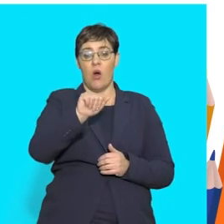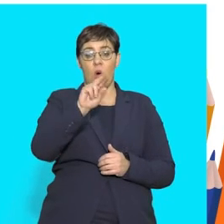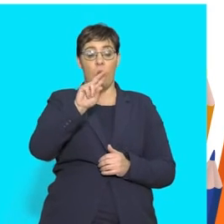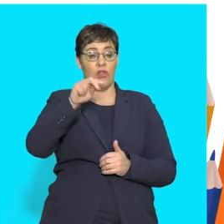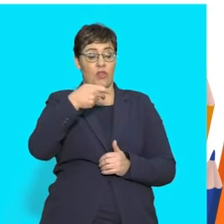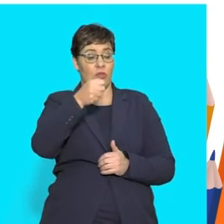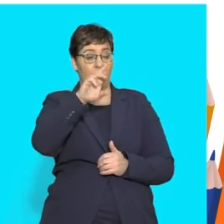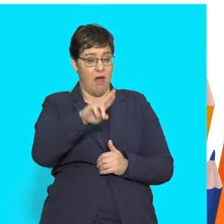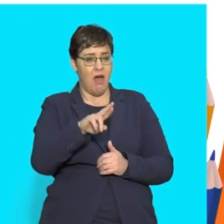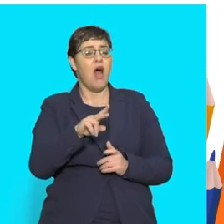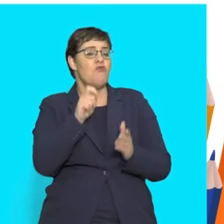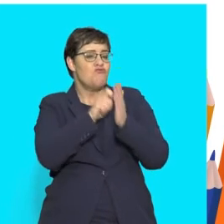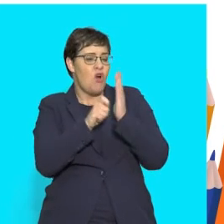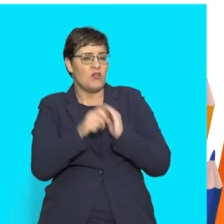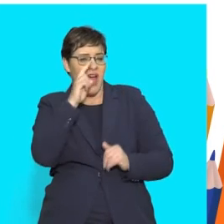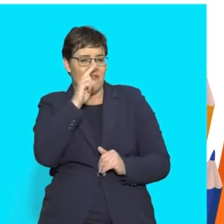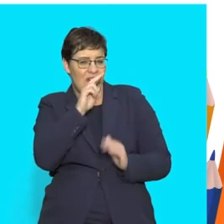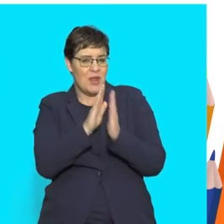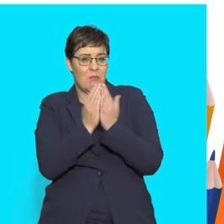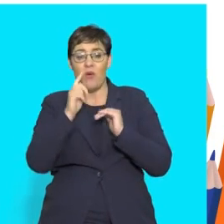about clowns. 12.